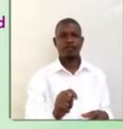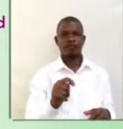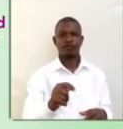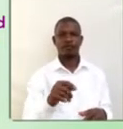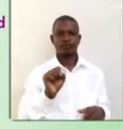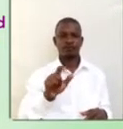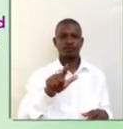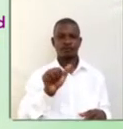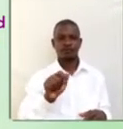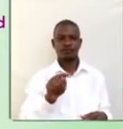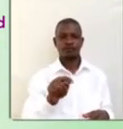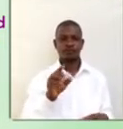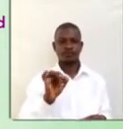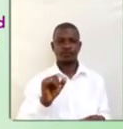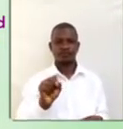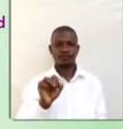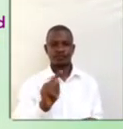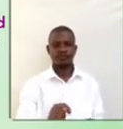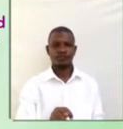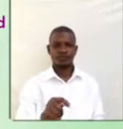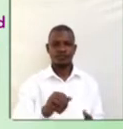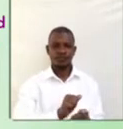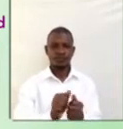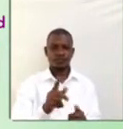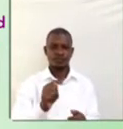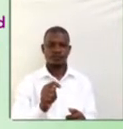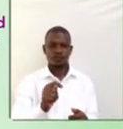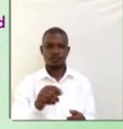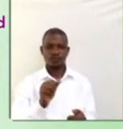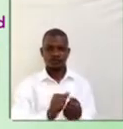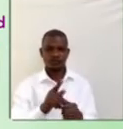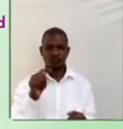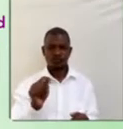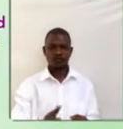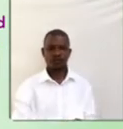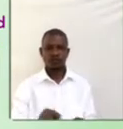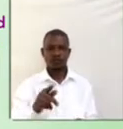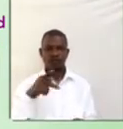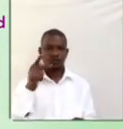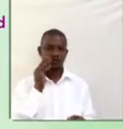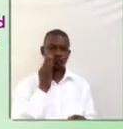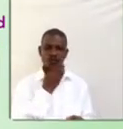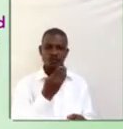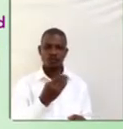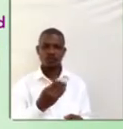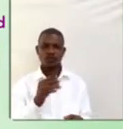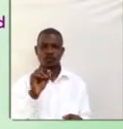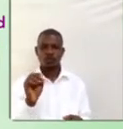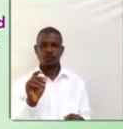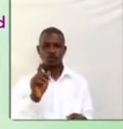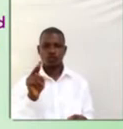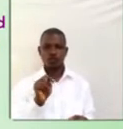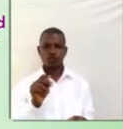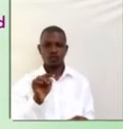Slats. Fixed. Watched. Watched. Kissed. Note.